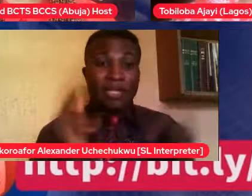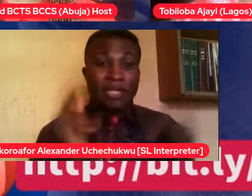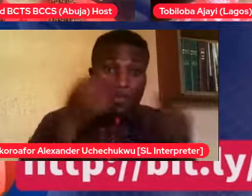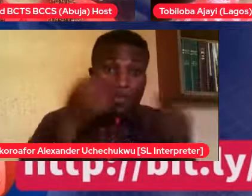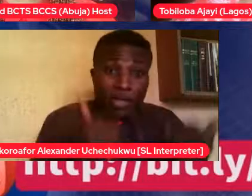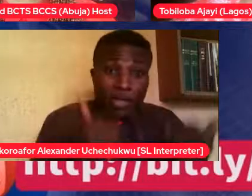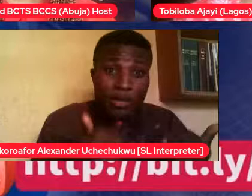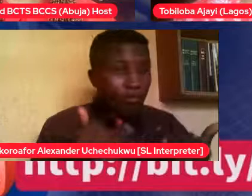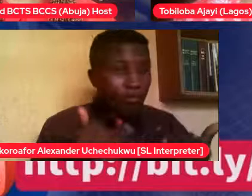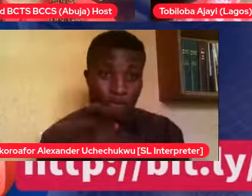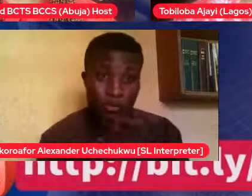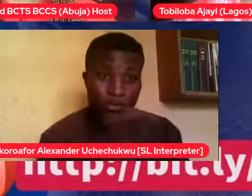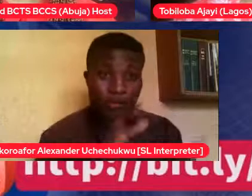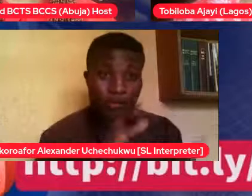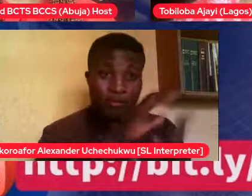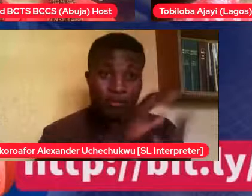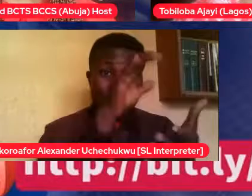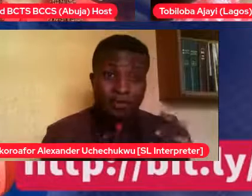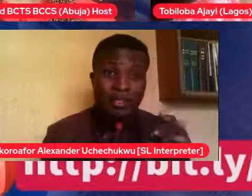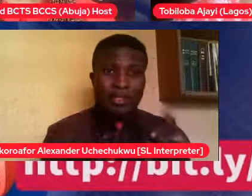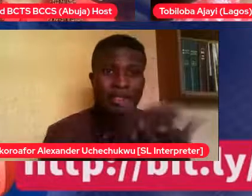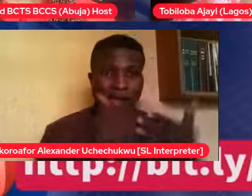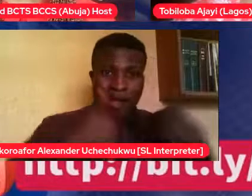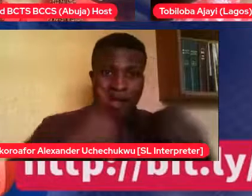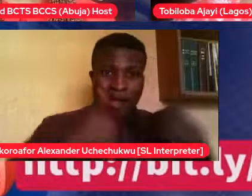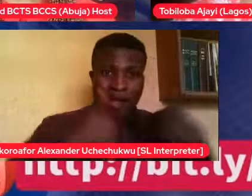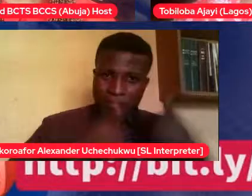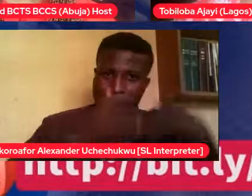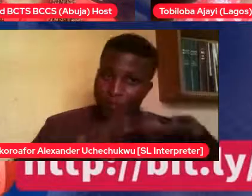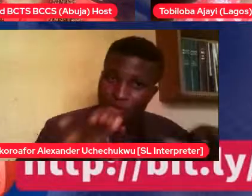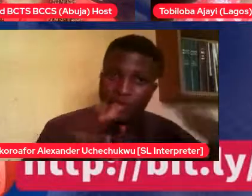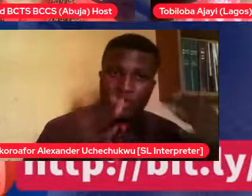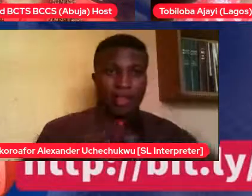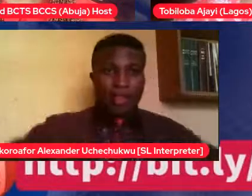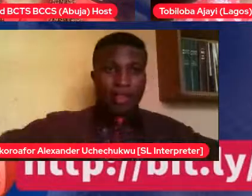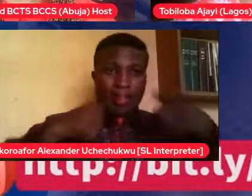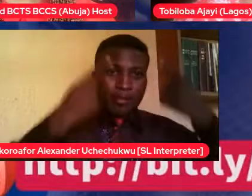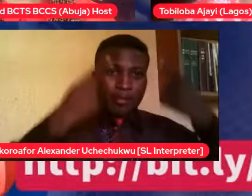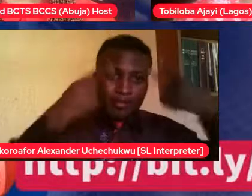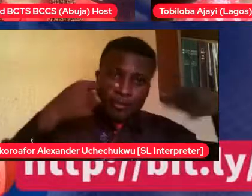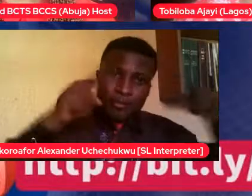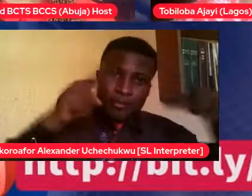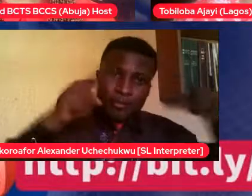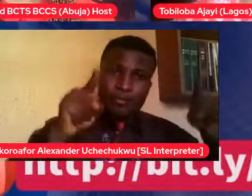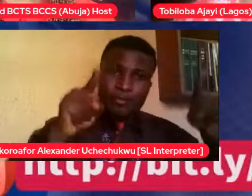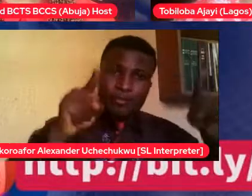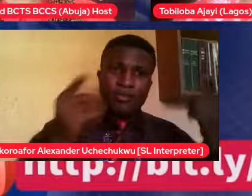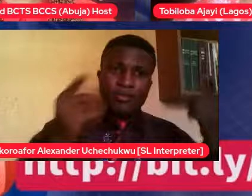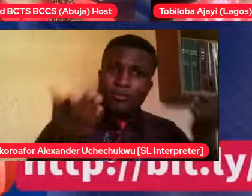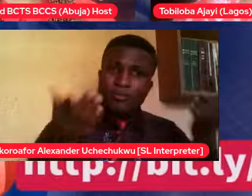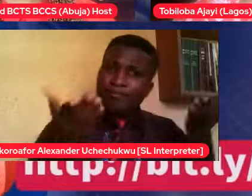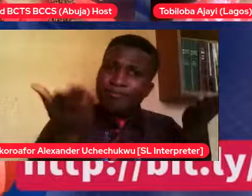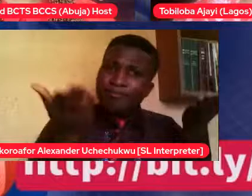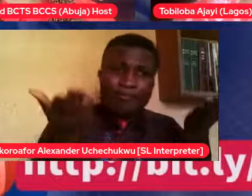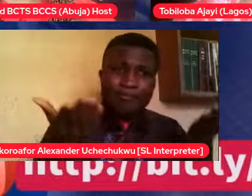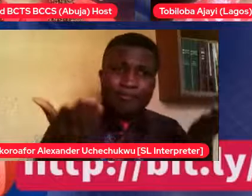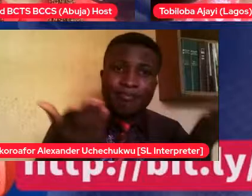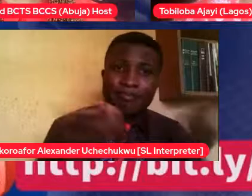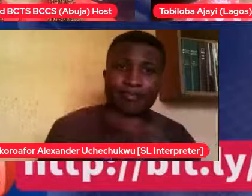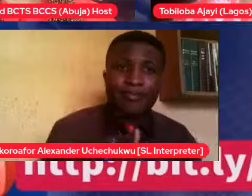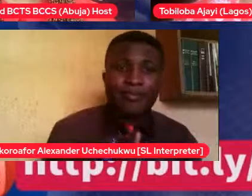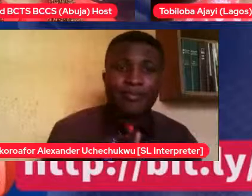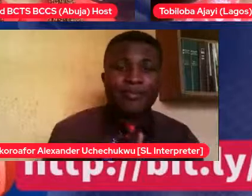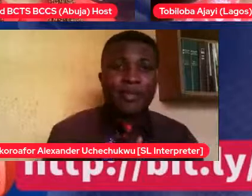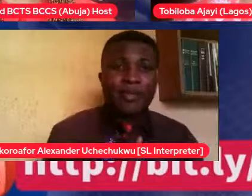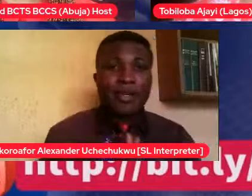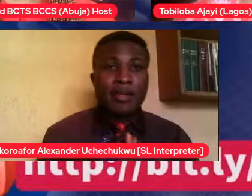much credit. than they deserve. We just feel, okay, you want to shield them. Especially Nigerian parents. don't talk about sex like